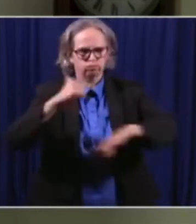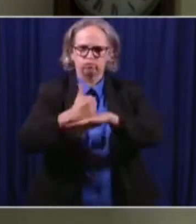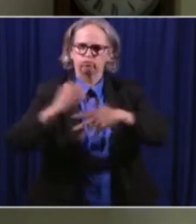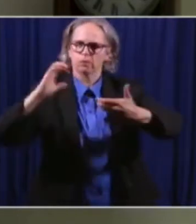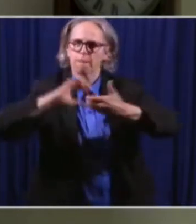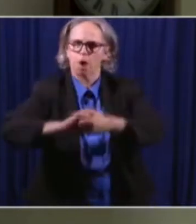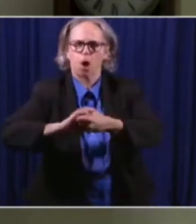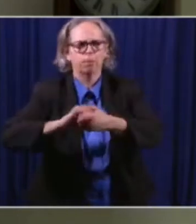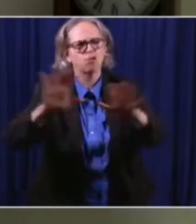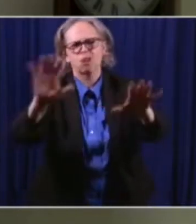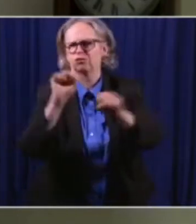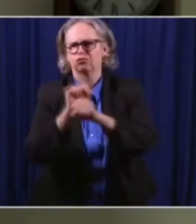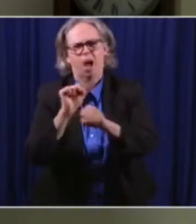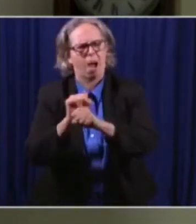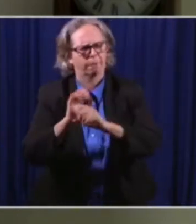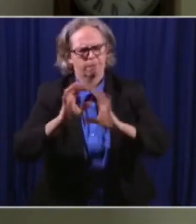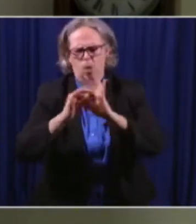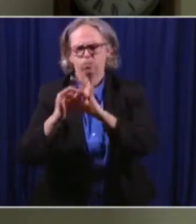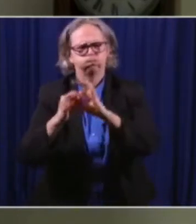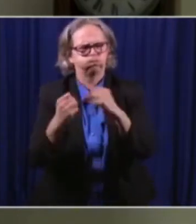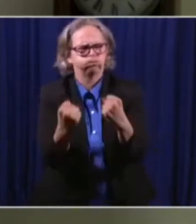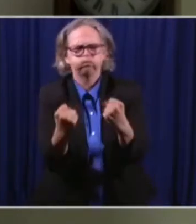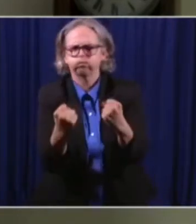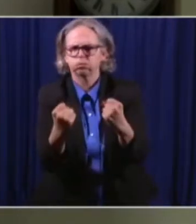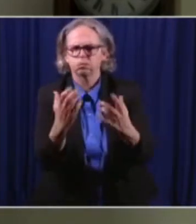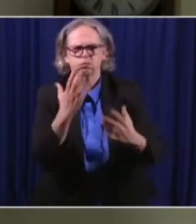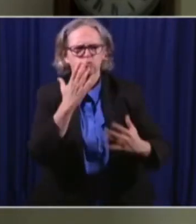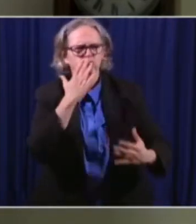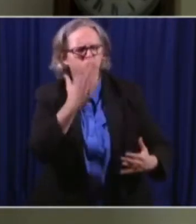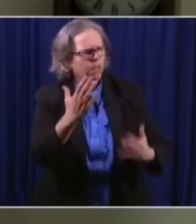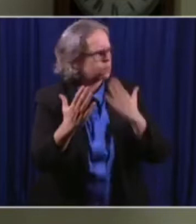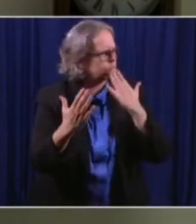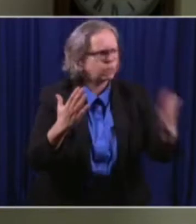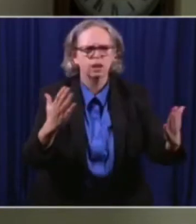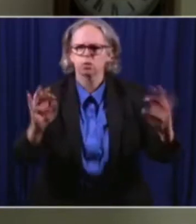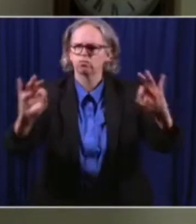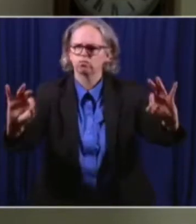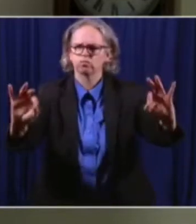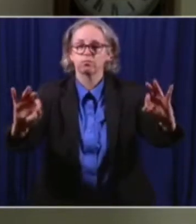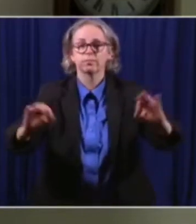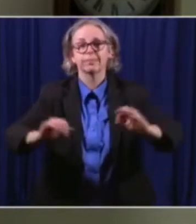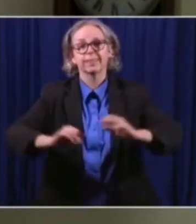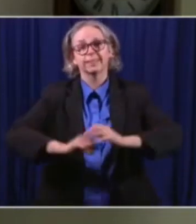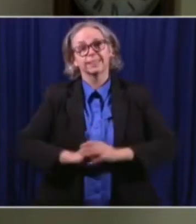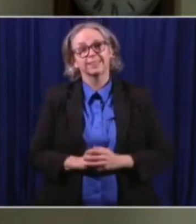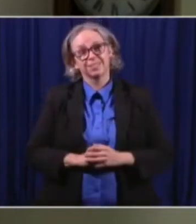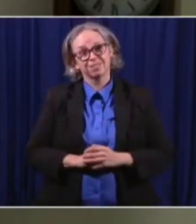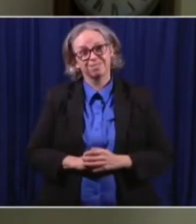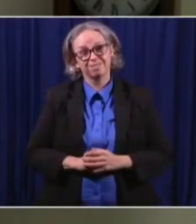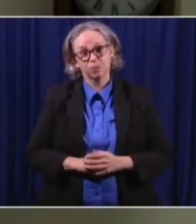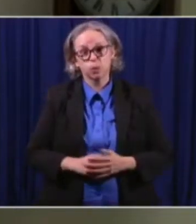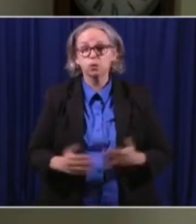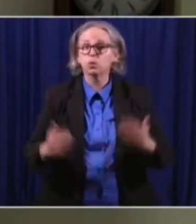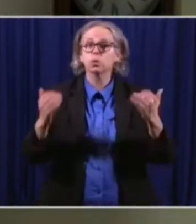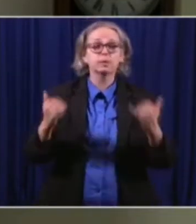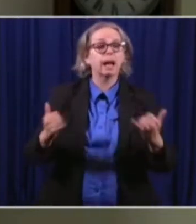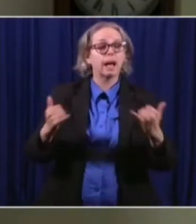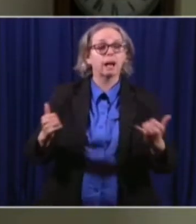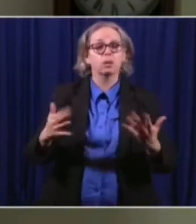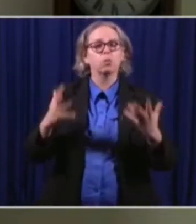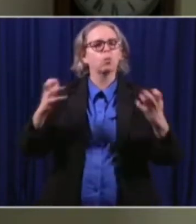them and the local health department. We want I want to talk today about an order that we will be issuing